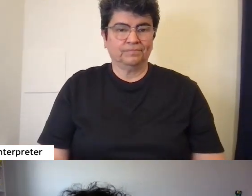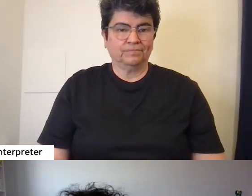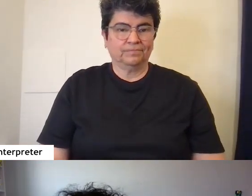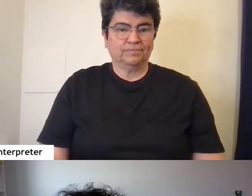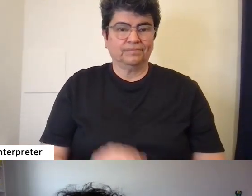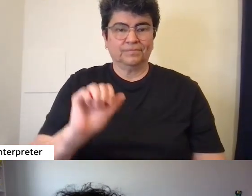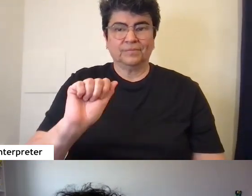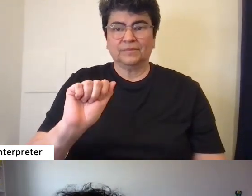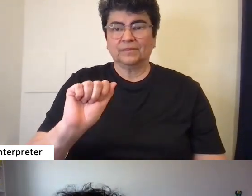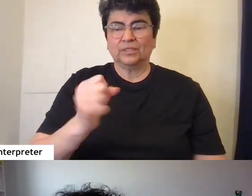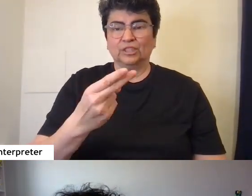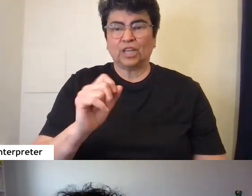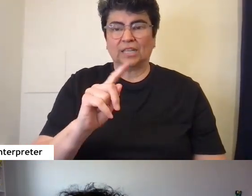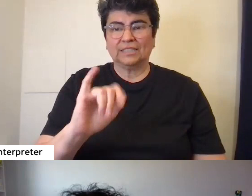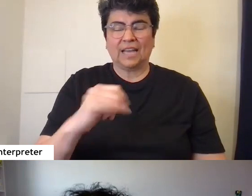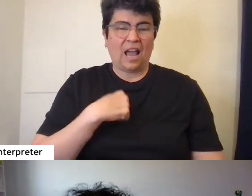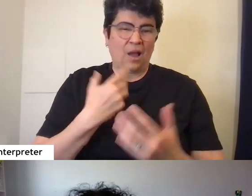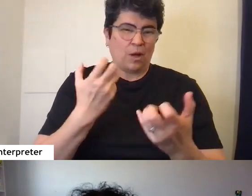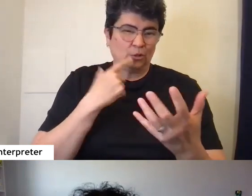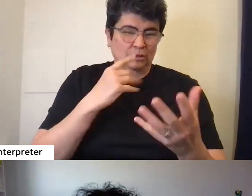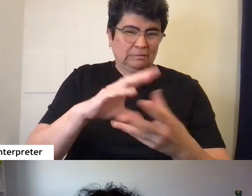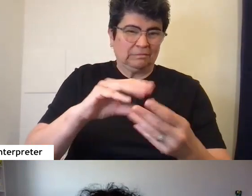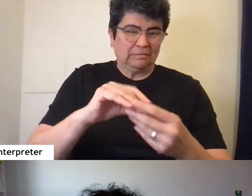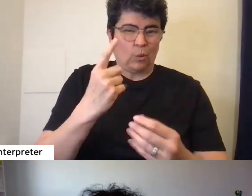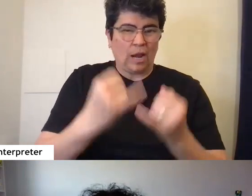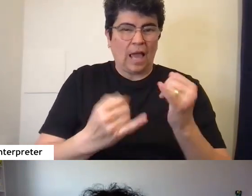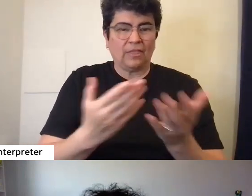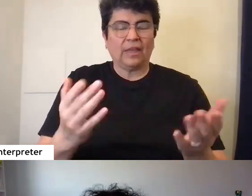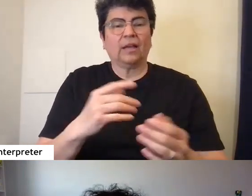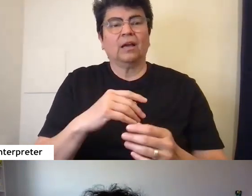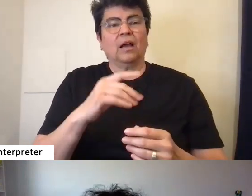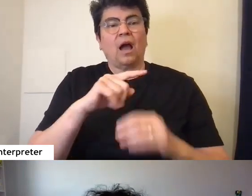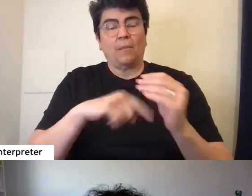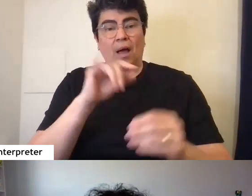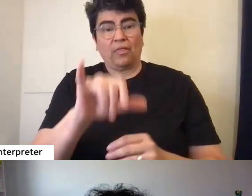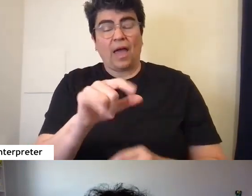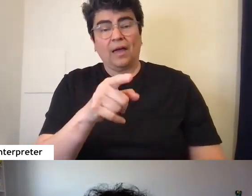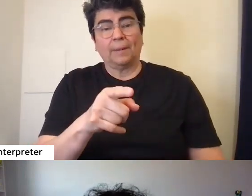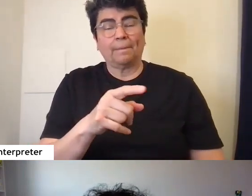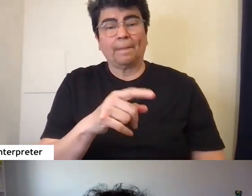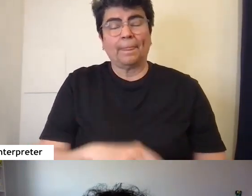If I can say one last thing, this is Ashanti on that note, Lydia.